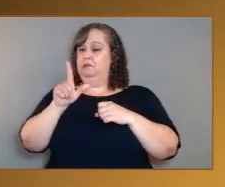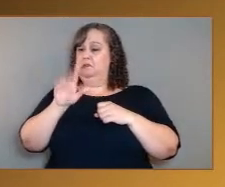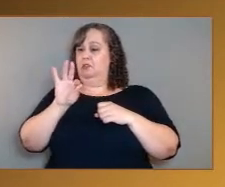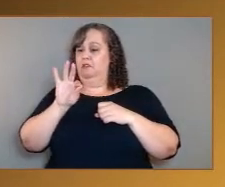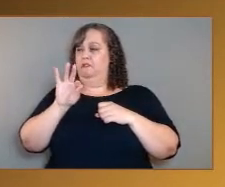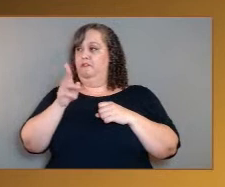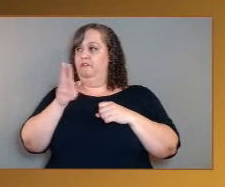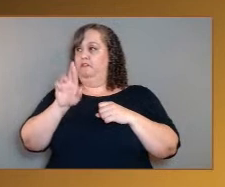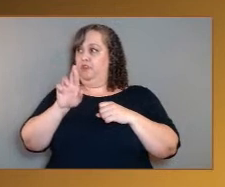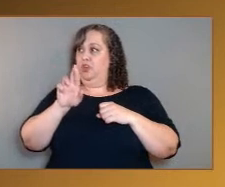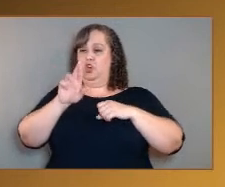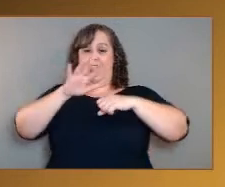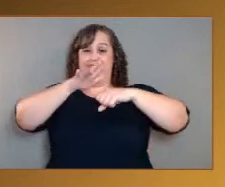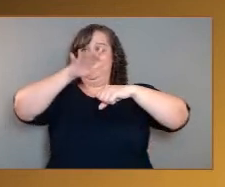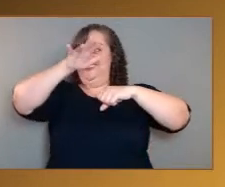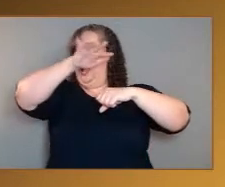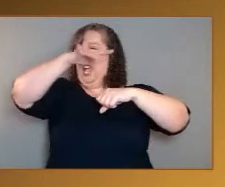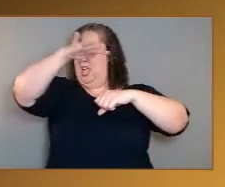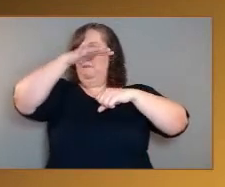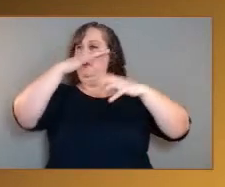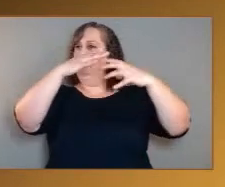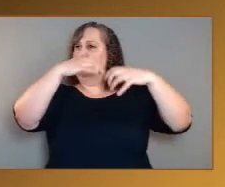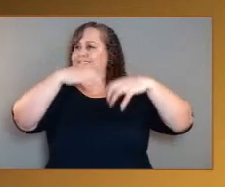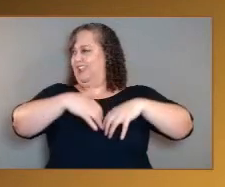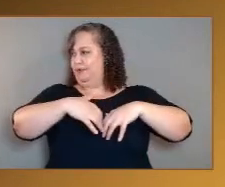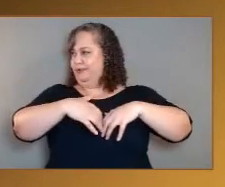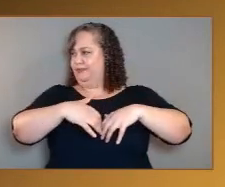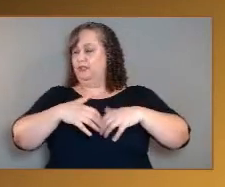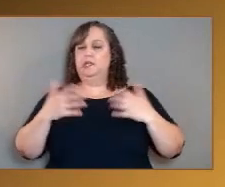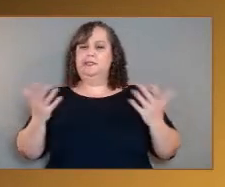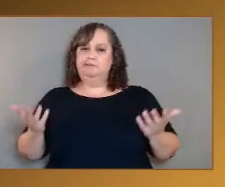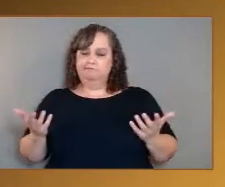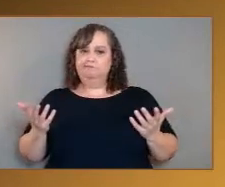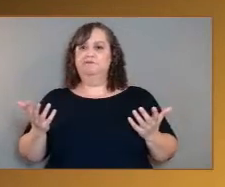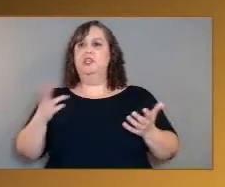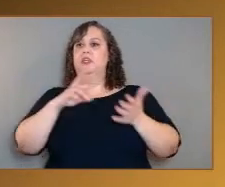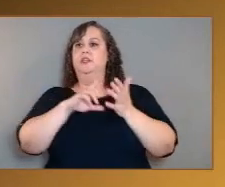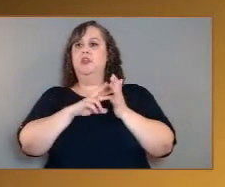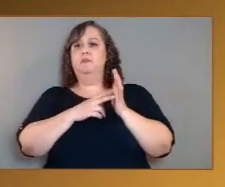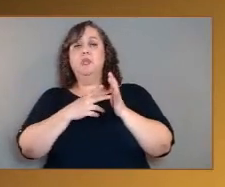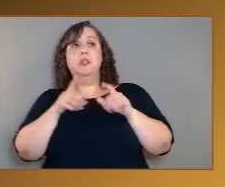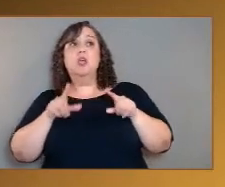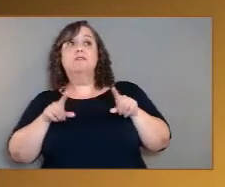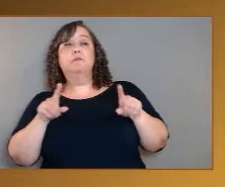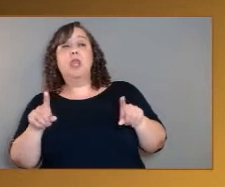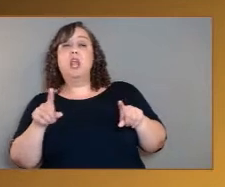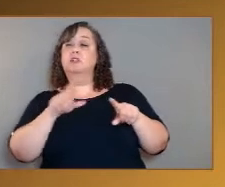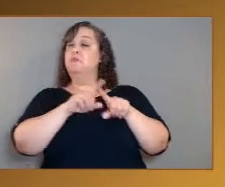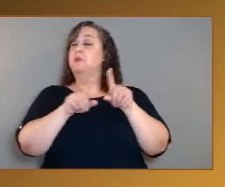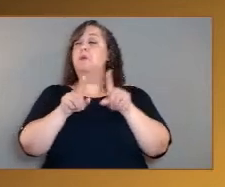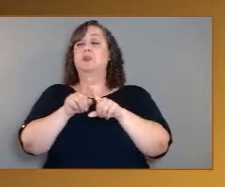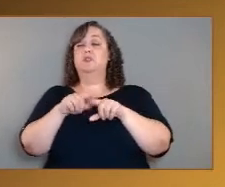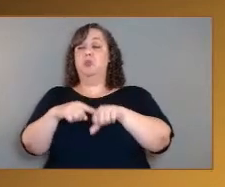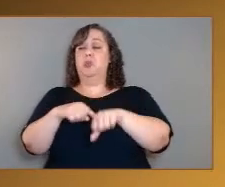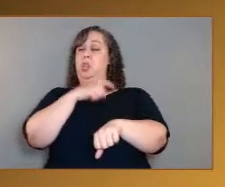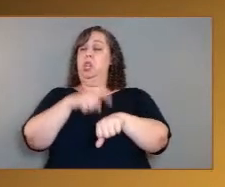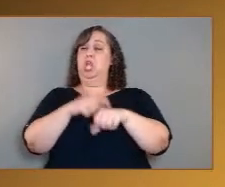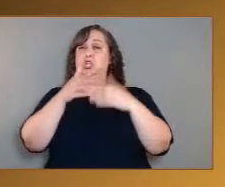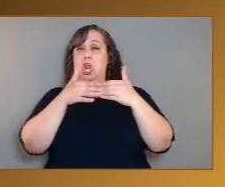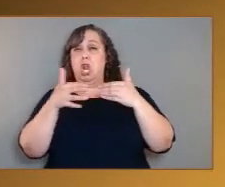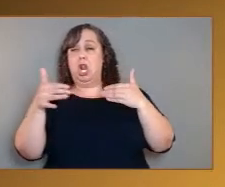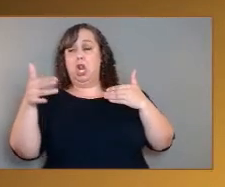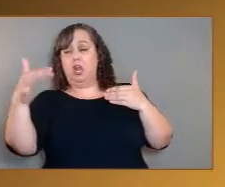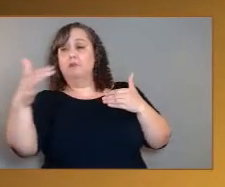So, you know, there are parallels to the present-day climate, but there are also parallels to the longterm climate. I mean, you know, we think that